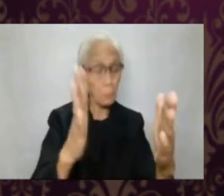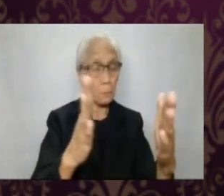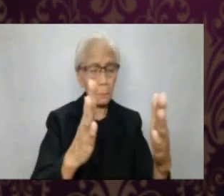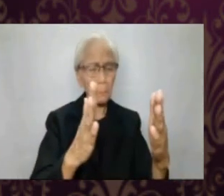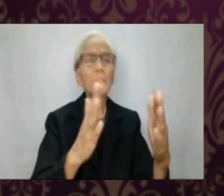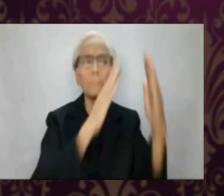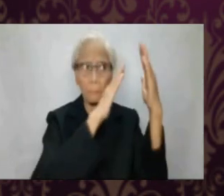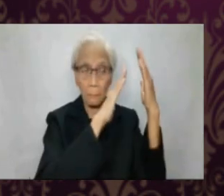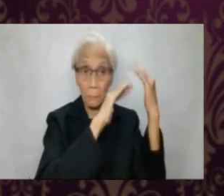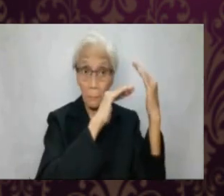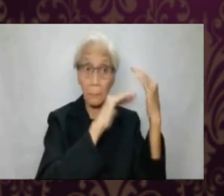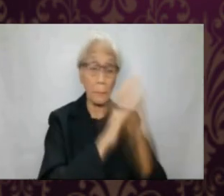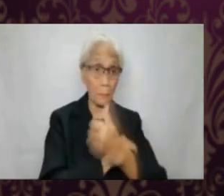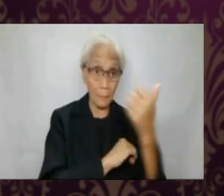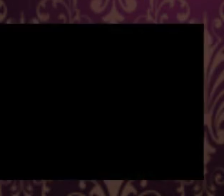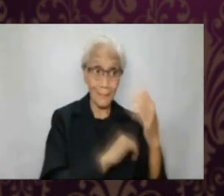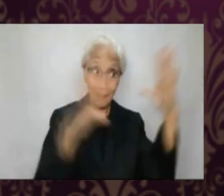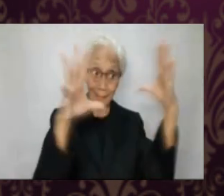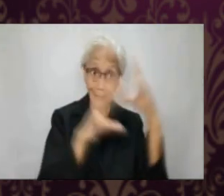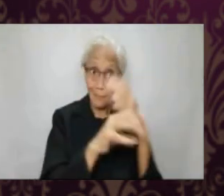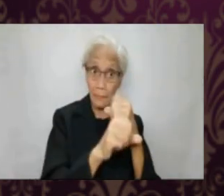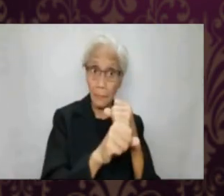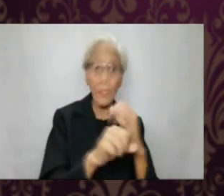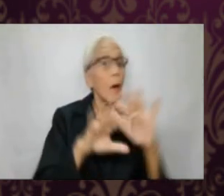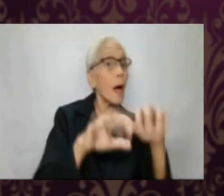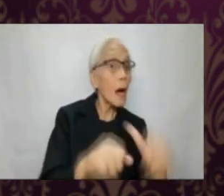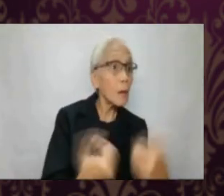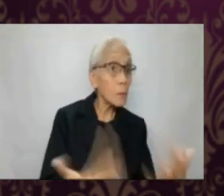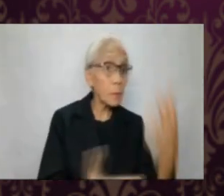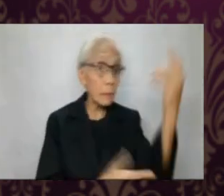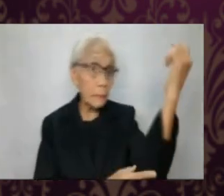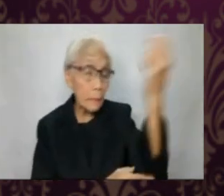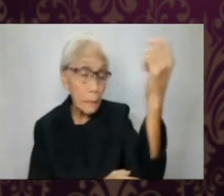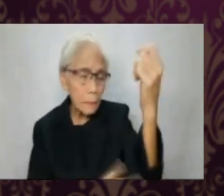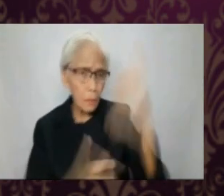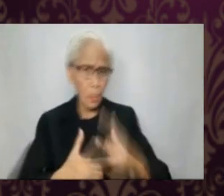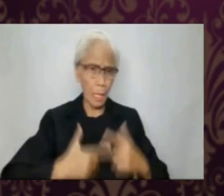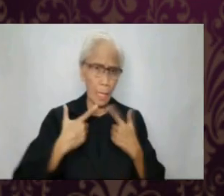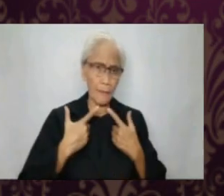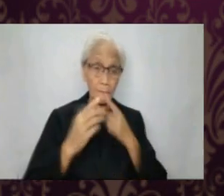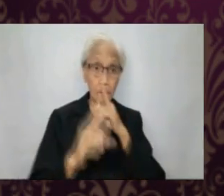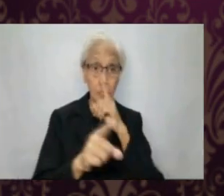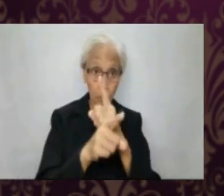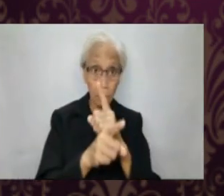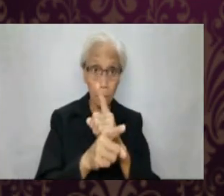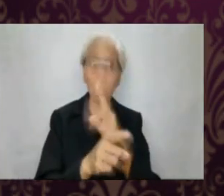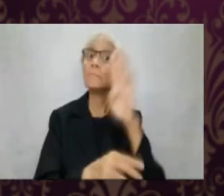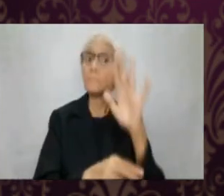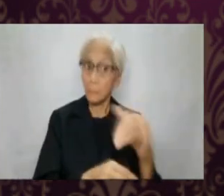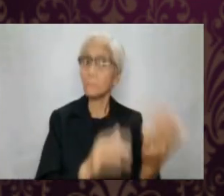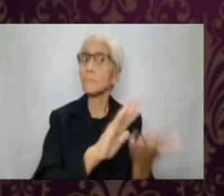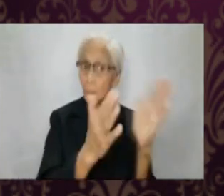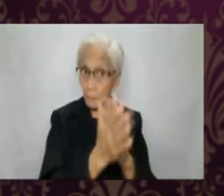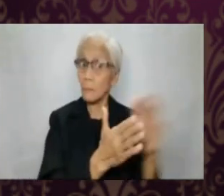are indeed many roads to being a sacrament of hope to others. In summary, how